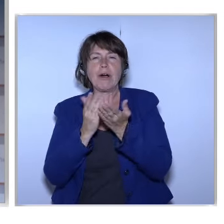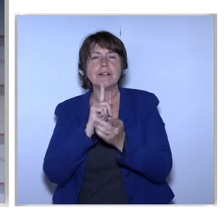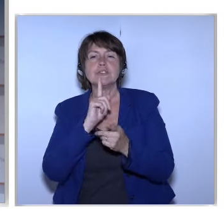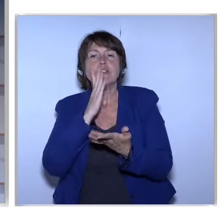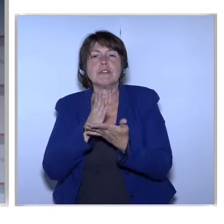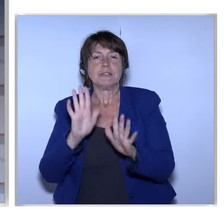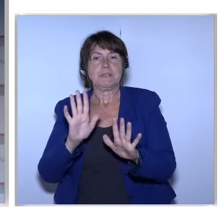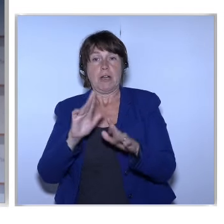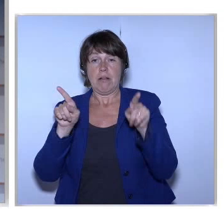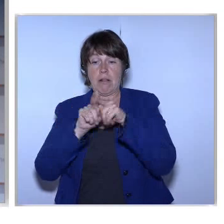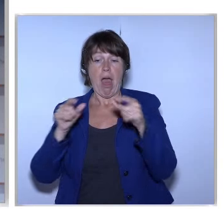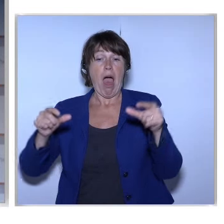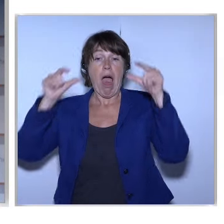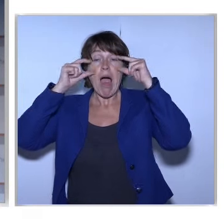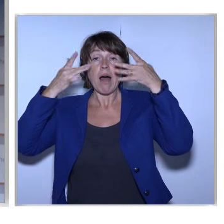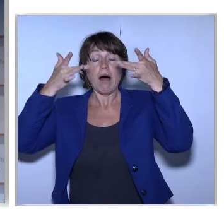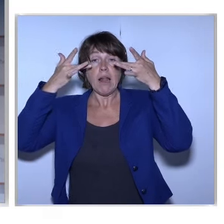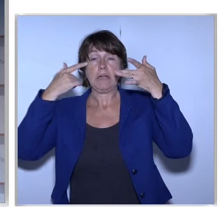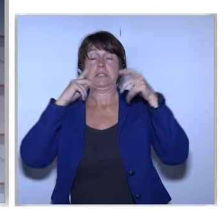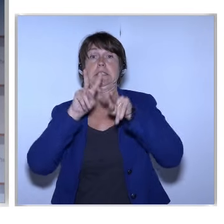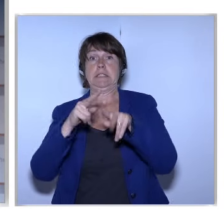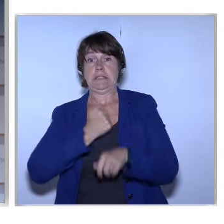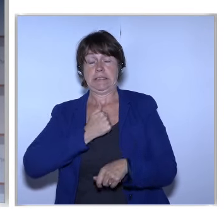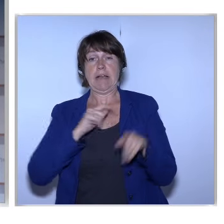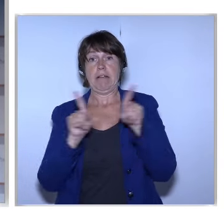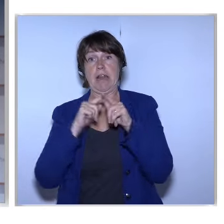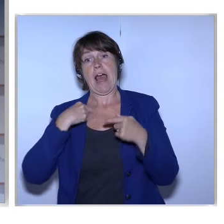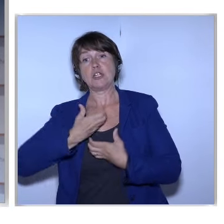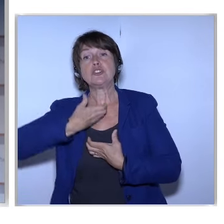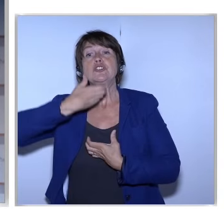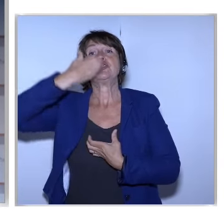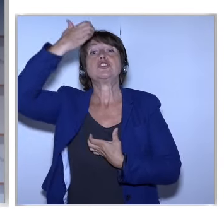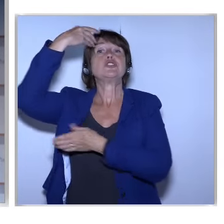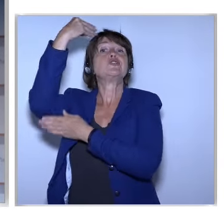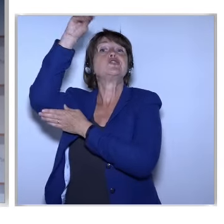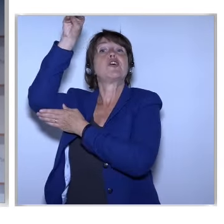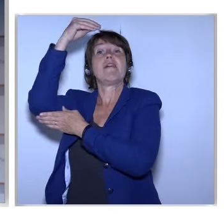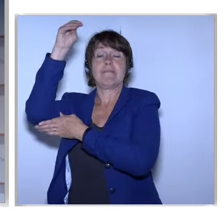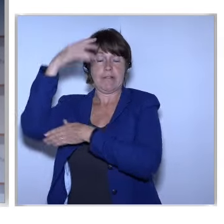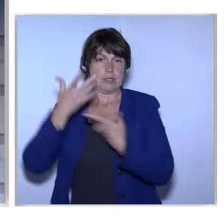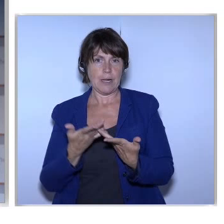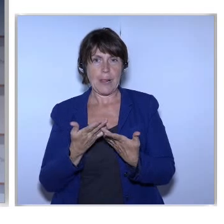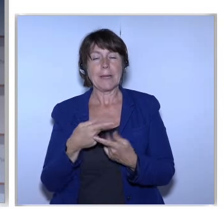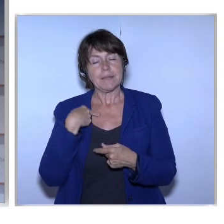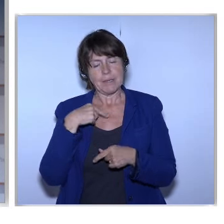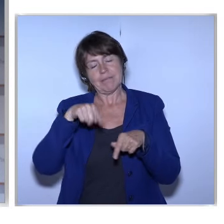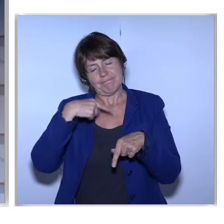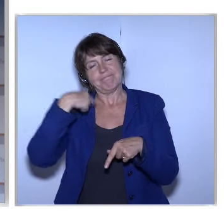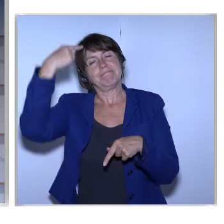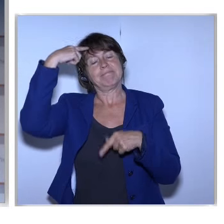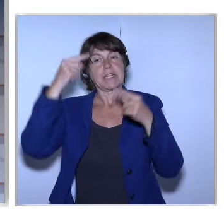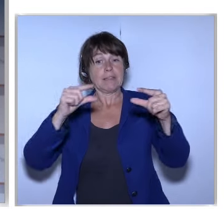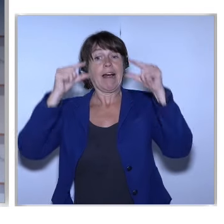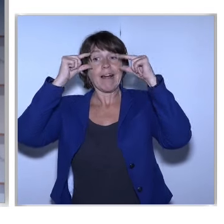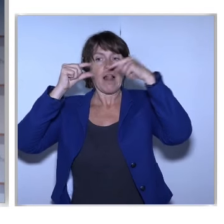Lenses One With Roots And One About The Wings As I Just Discussed With The